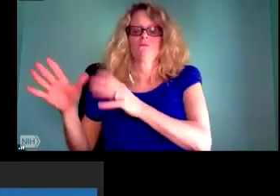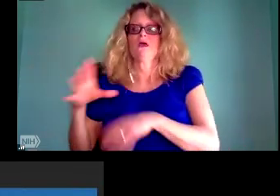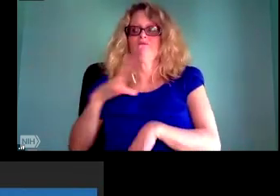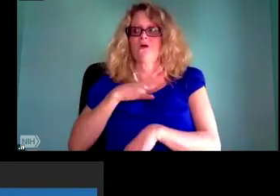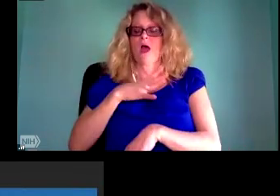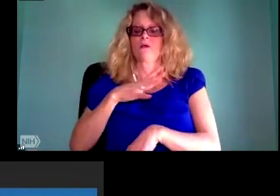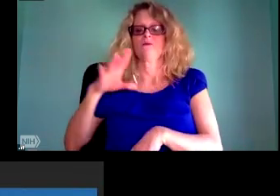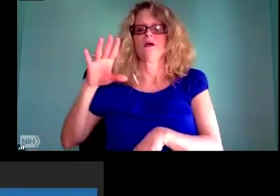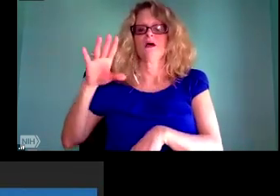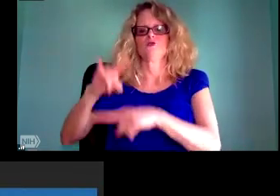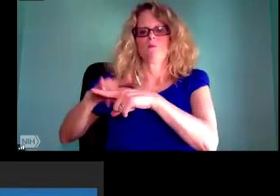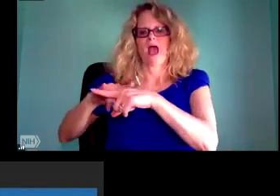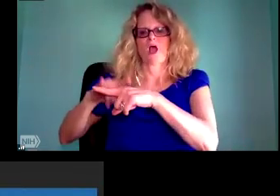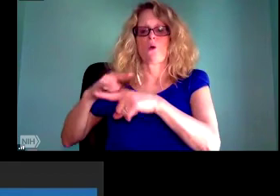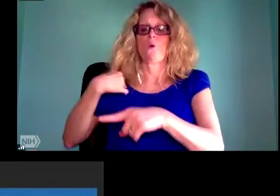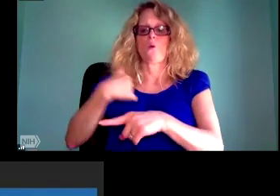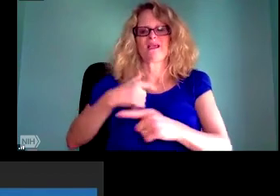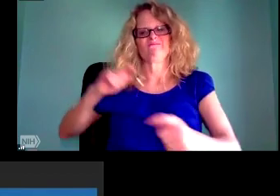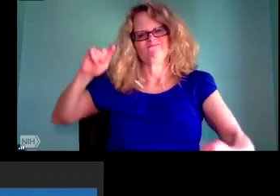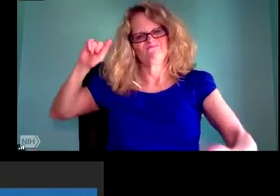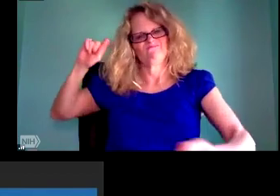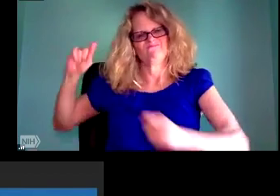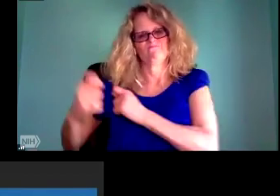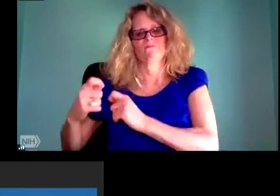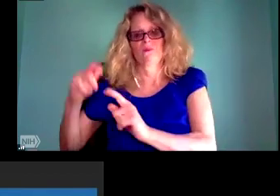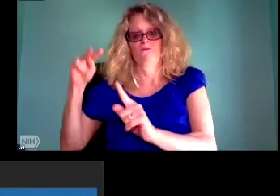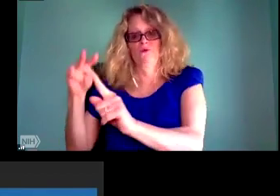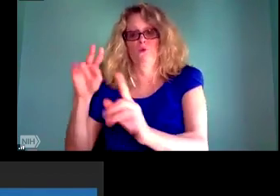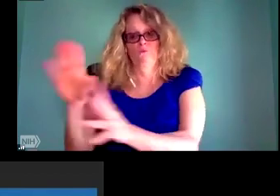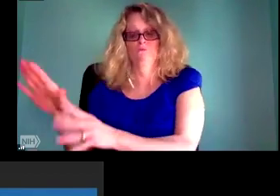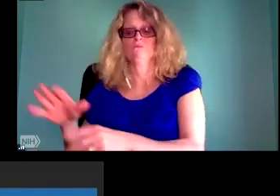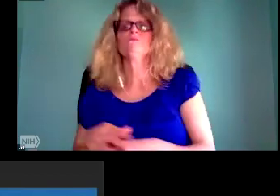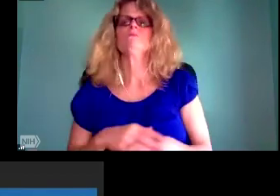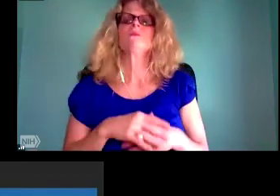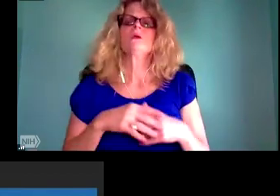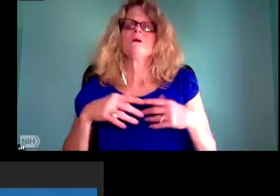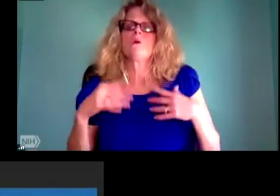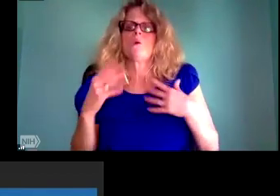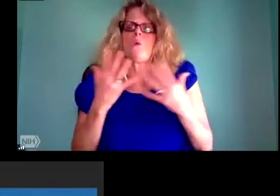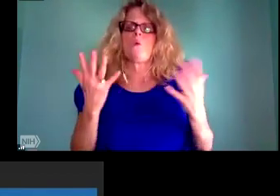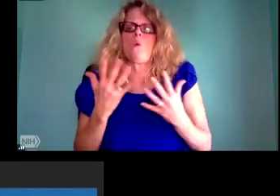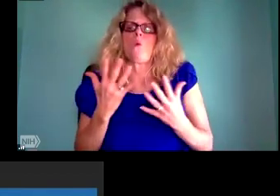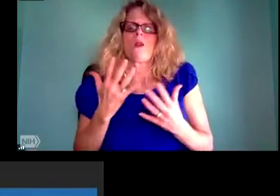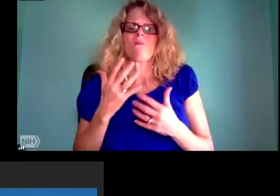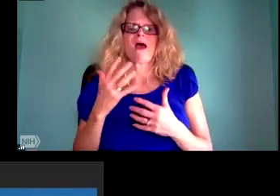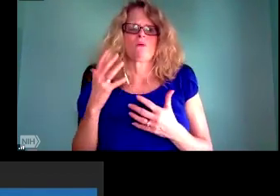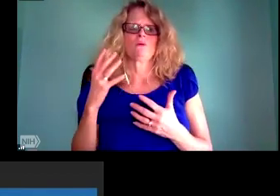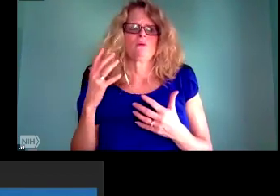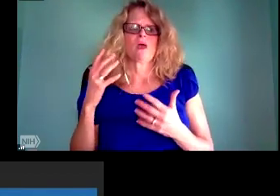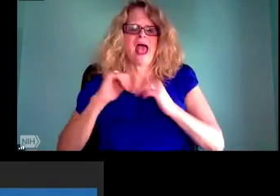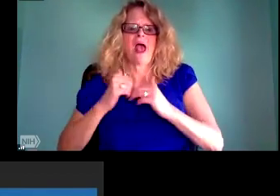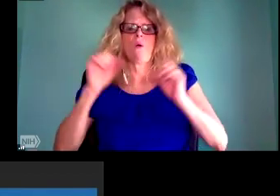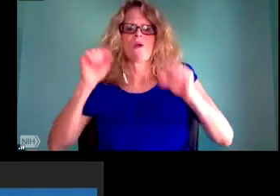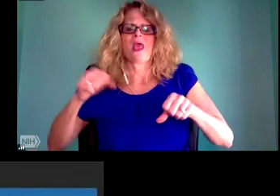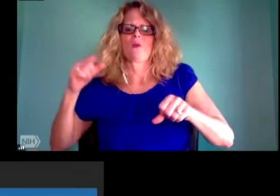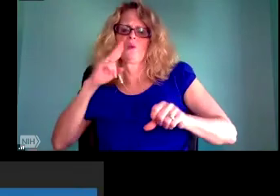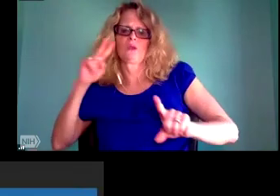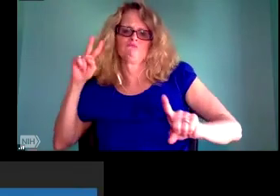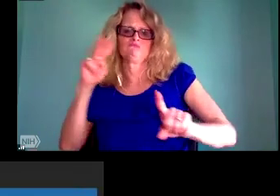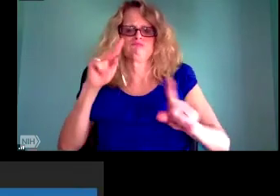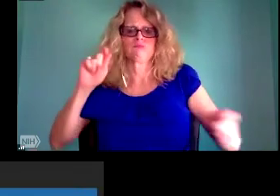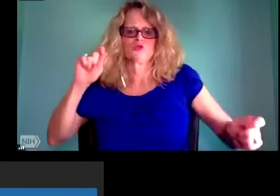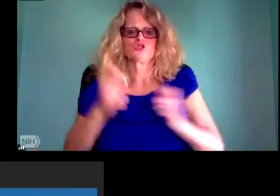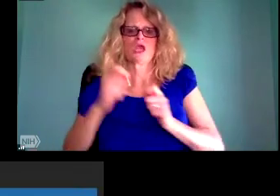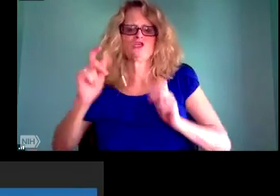contending with? And this is, to me, an incredibly important place for librarianship. It's really the moment for information professionals